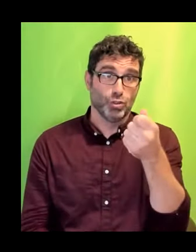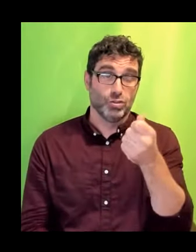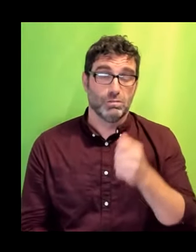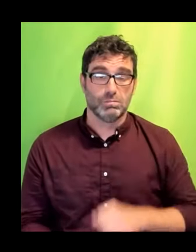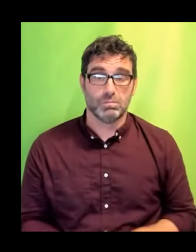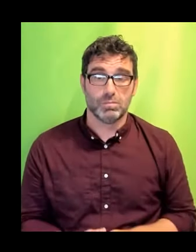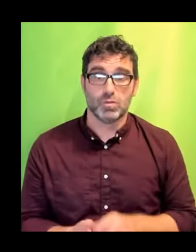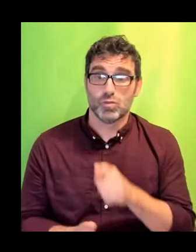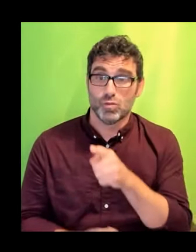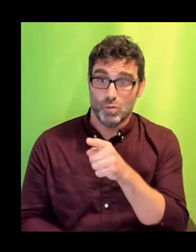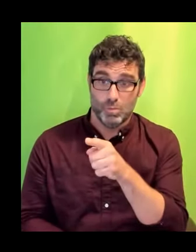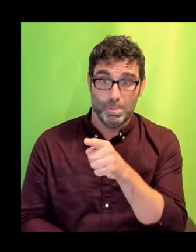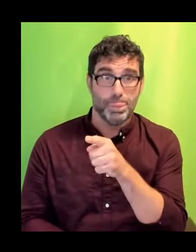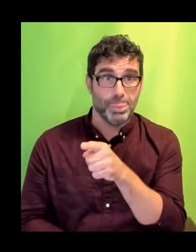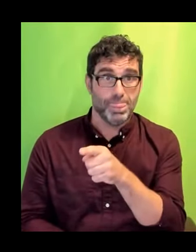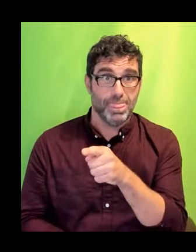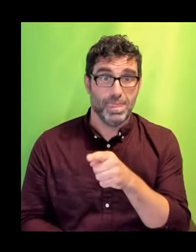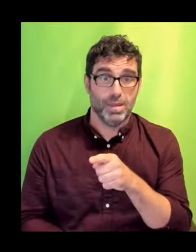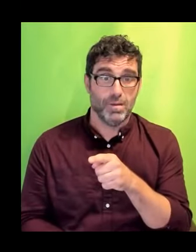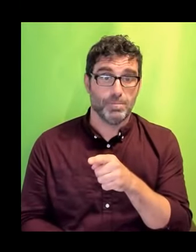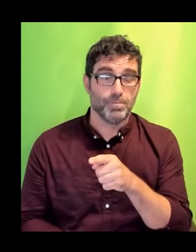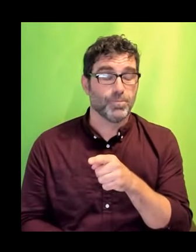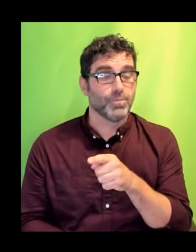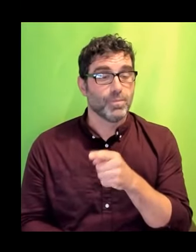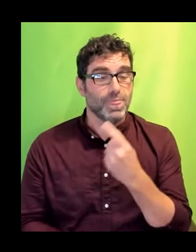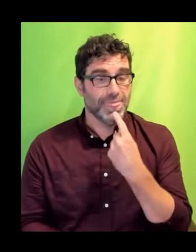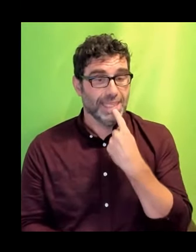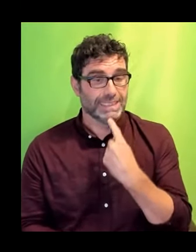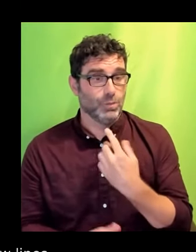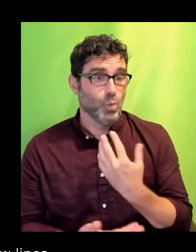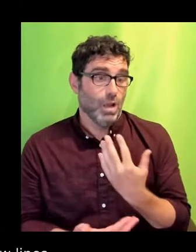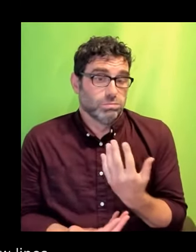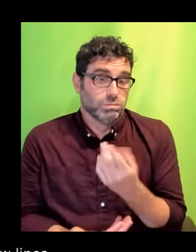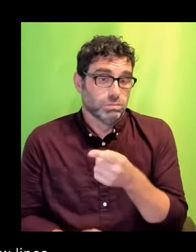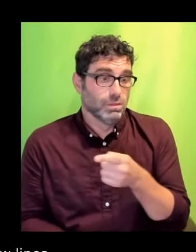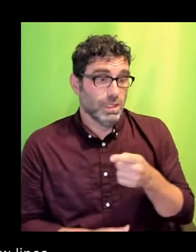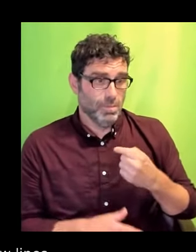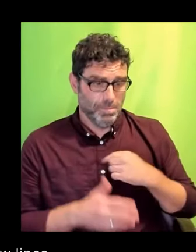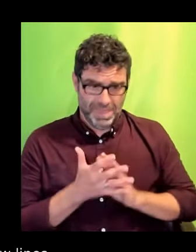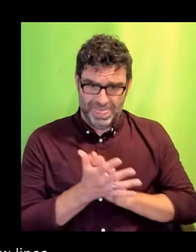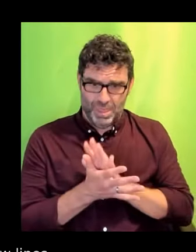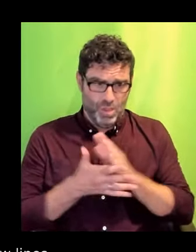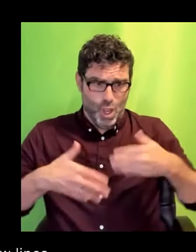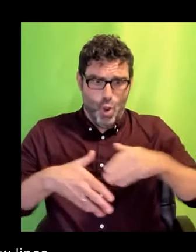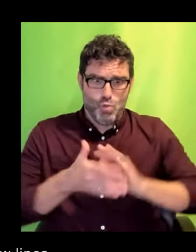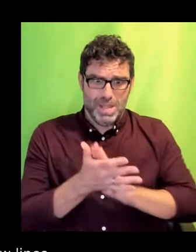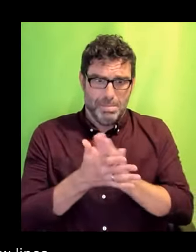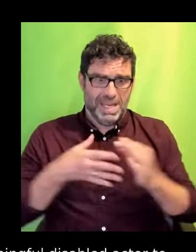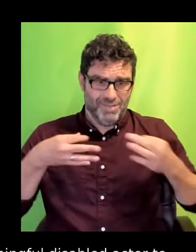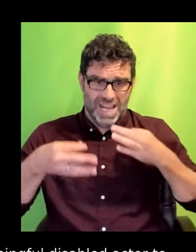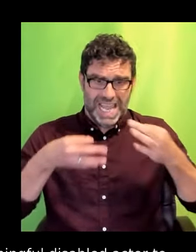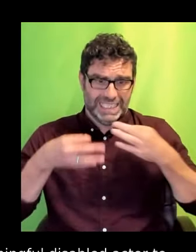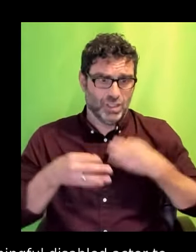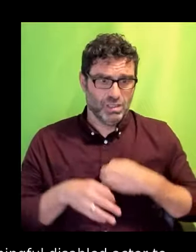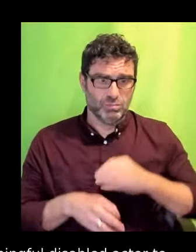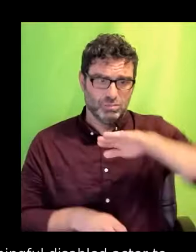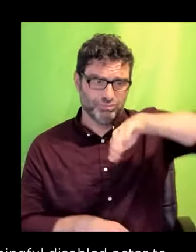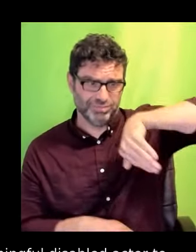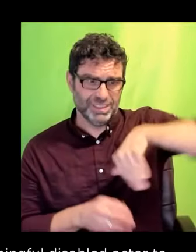meaningful disabled actor to the background. And I tell you the shame of that. The shame.